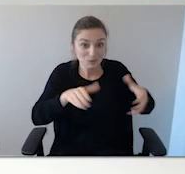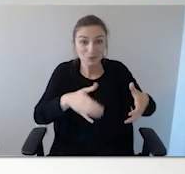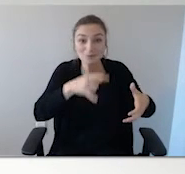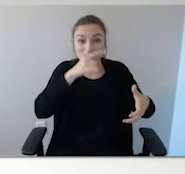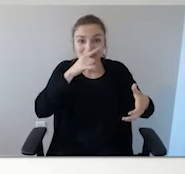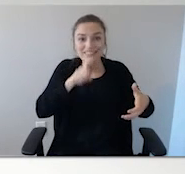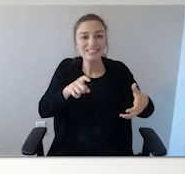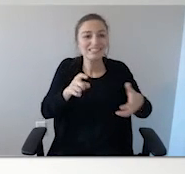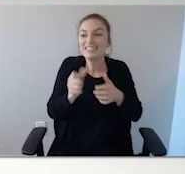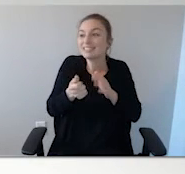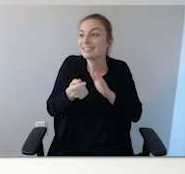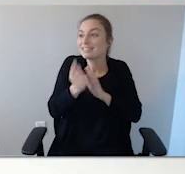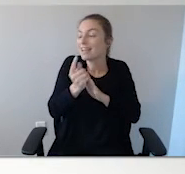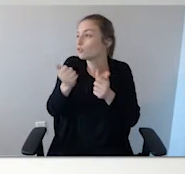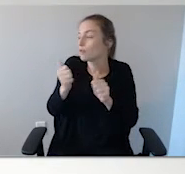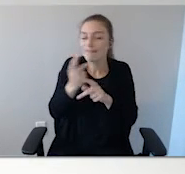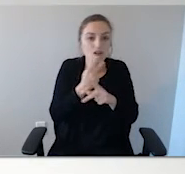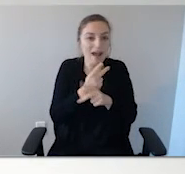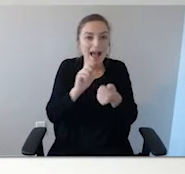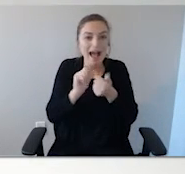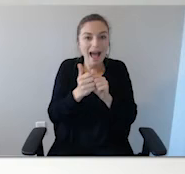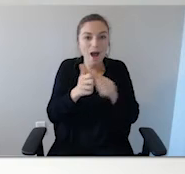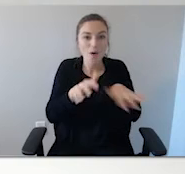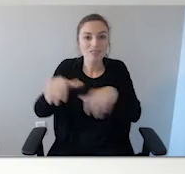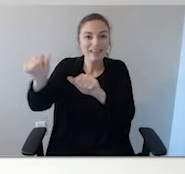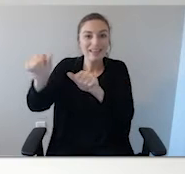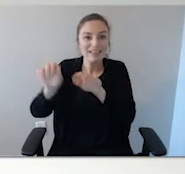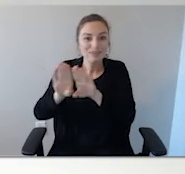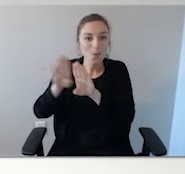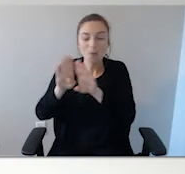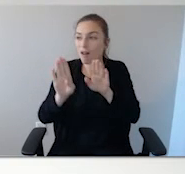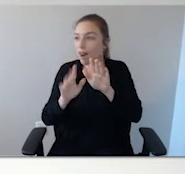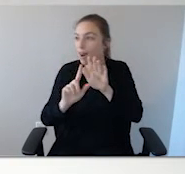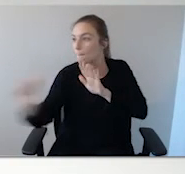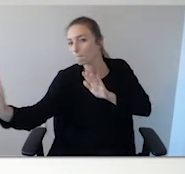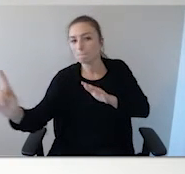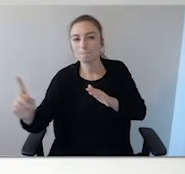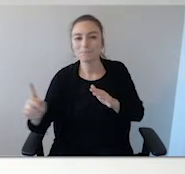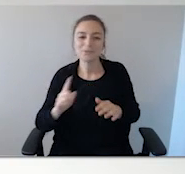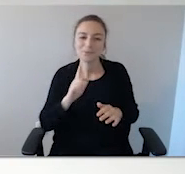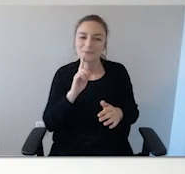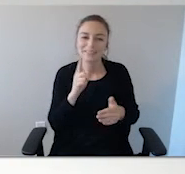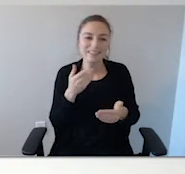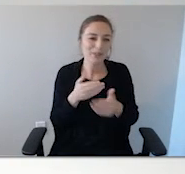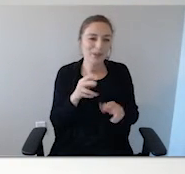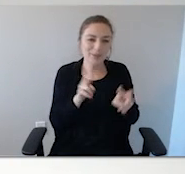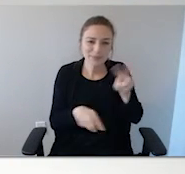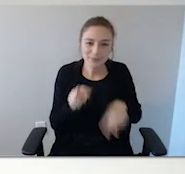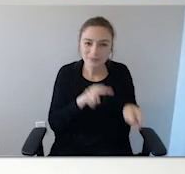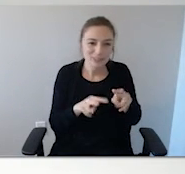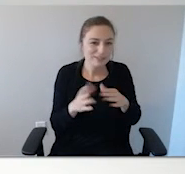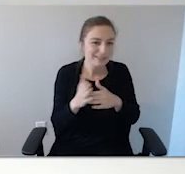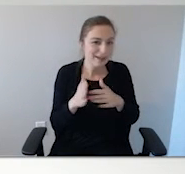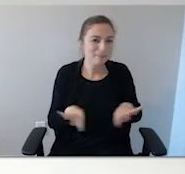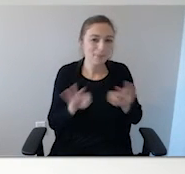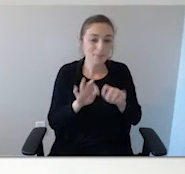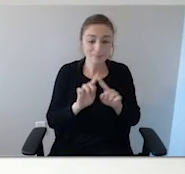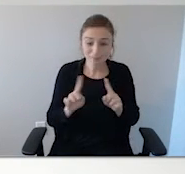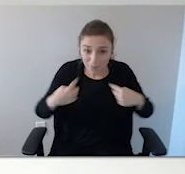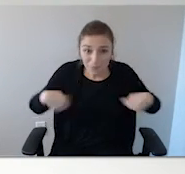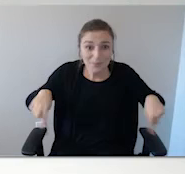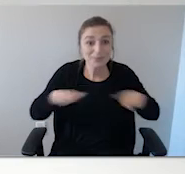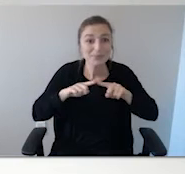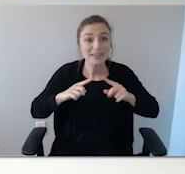need 10 seconds to figure out how to get out the door. So, close supervision is absolutely the best. But we're all human.